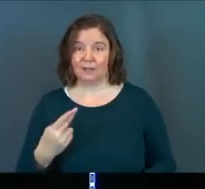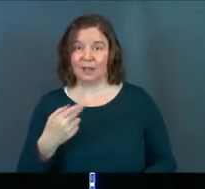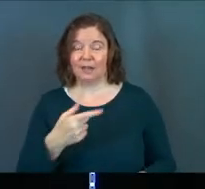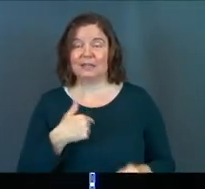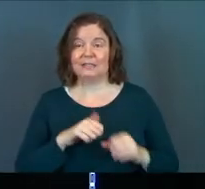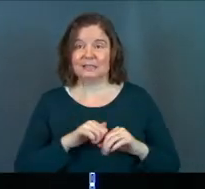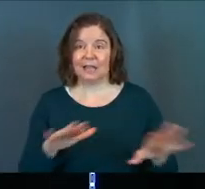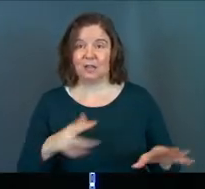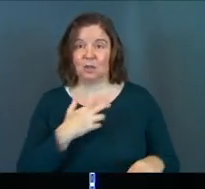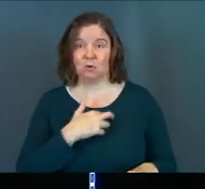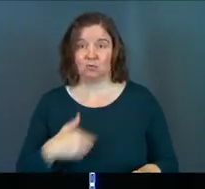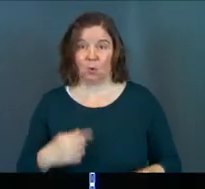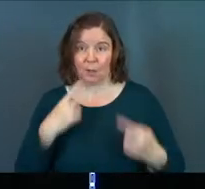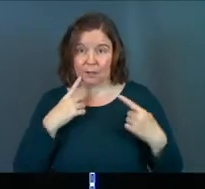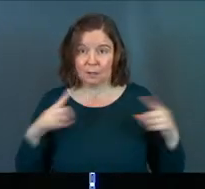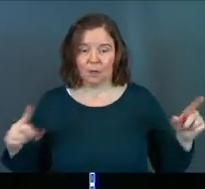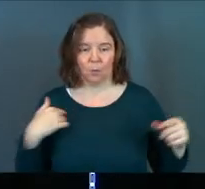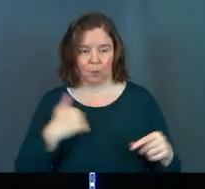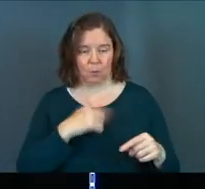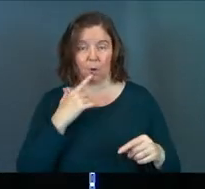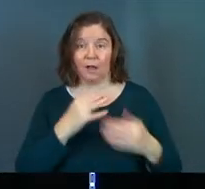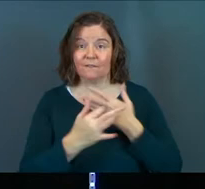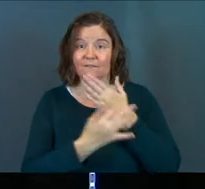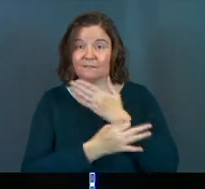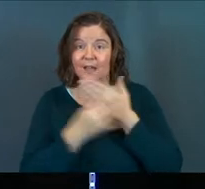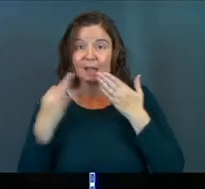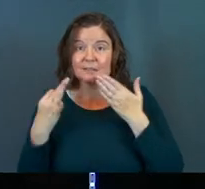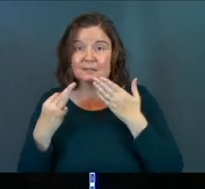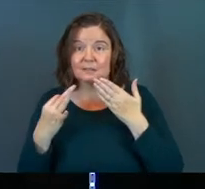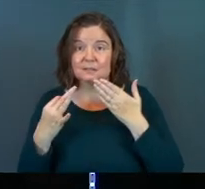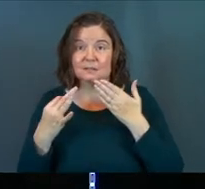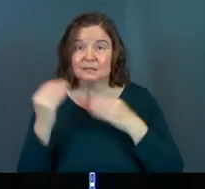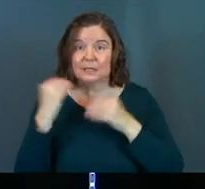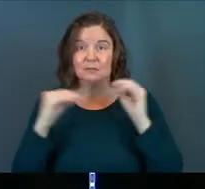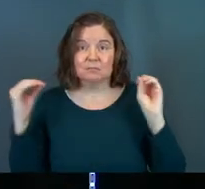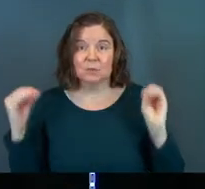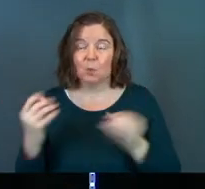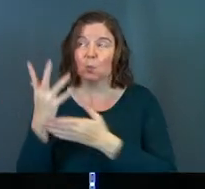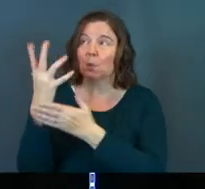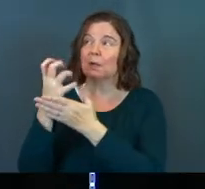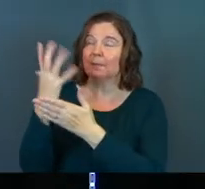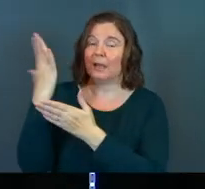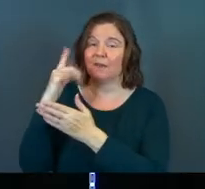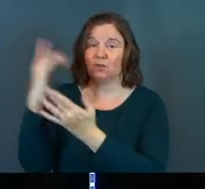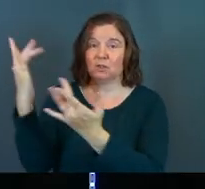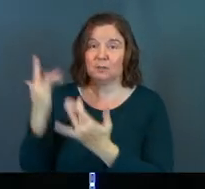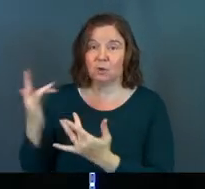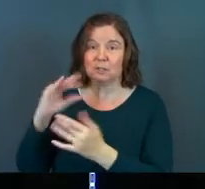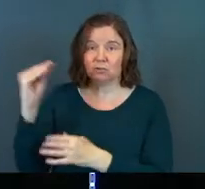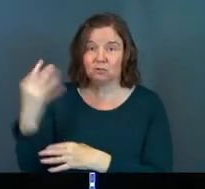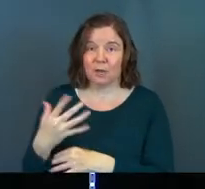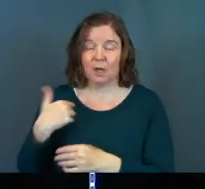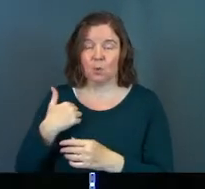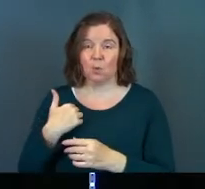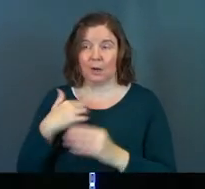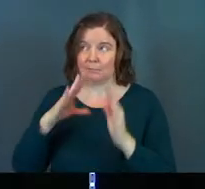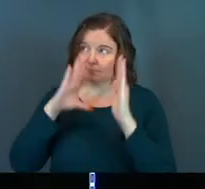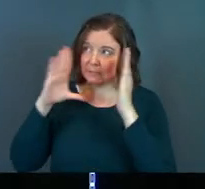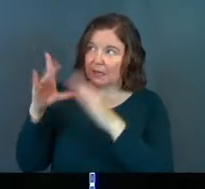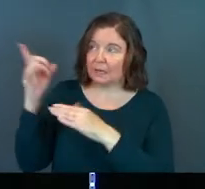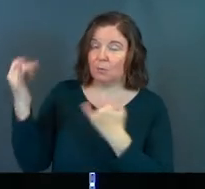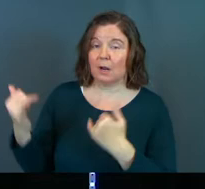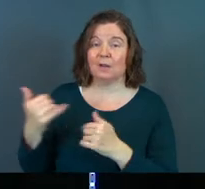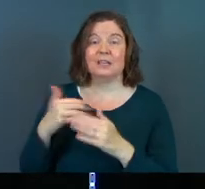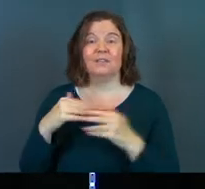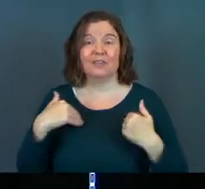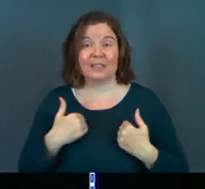he kind of sends out like this royal decree. Hey, we're all going to fast. Like we're going to beg God for his mercy and his grace. And we're going to put our attention on him